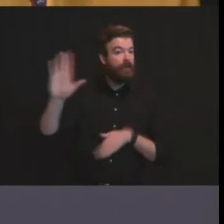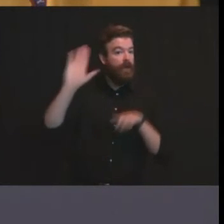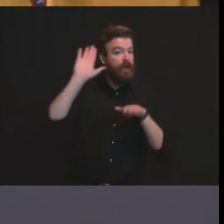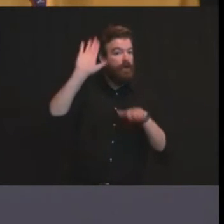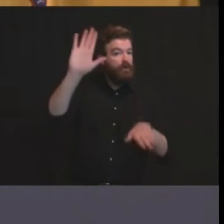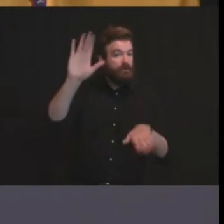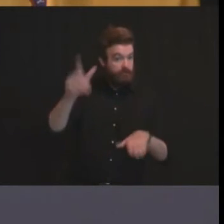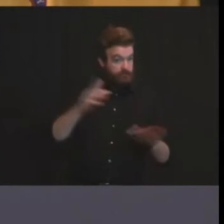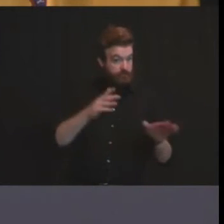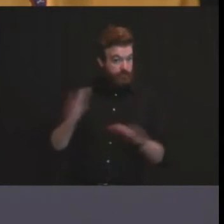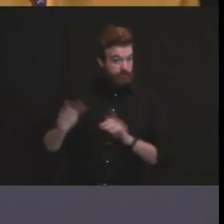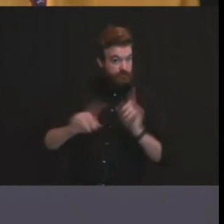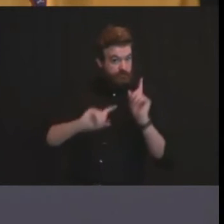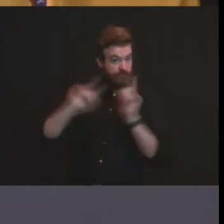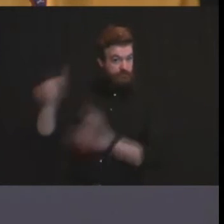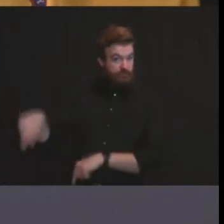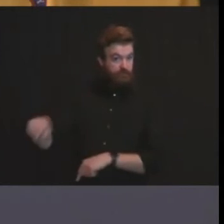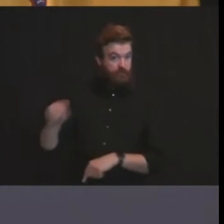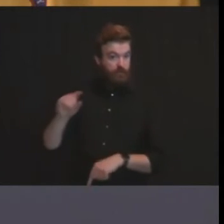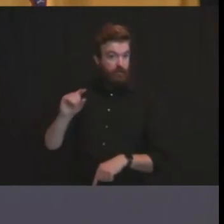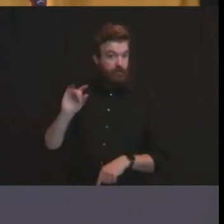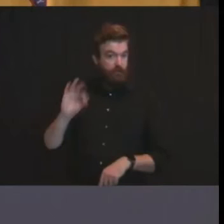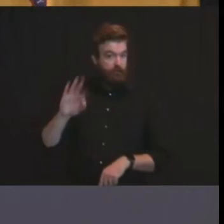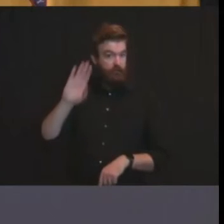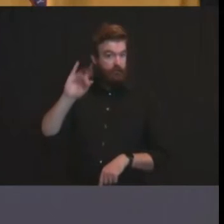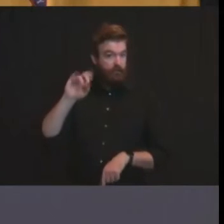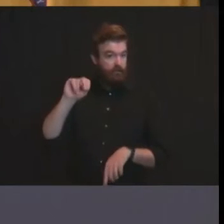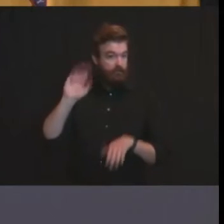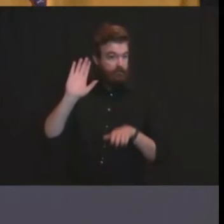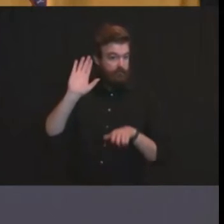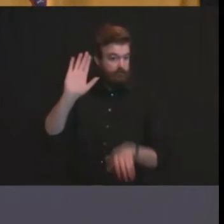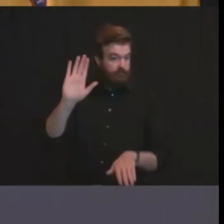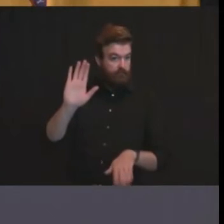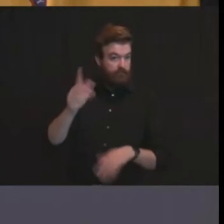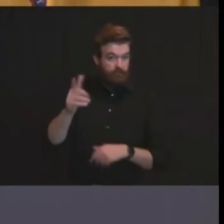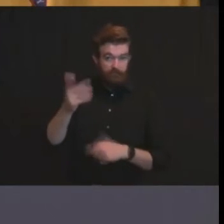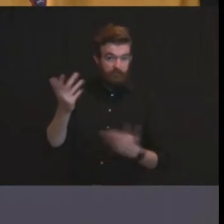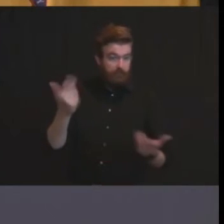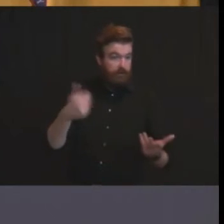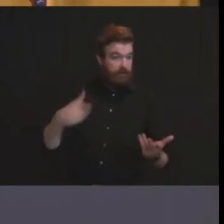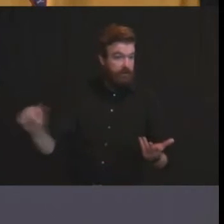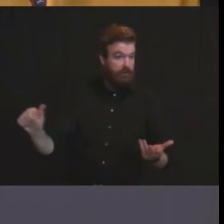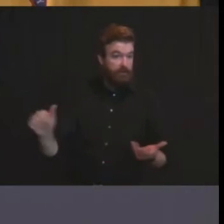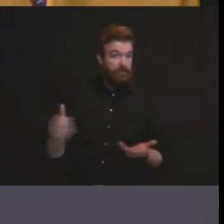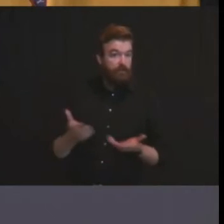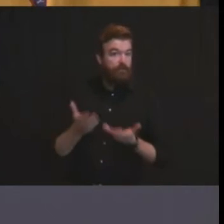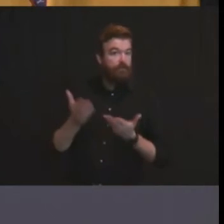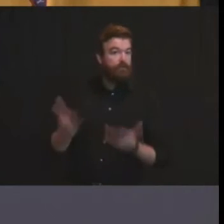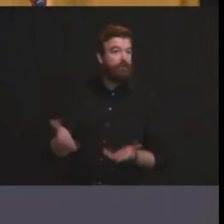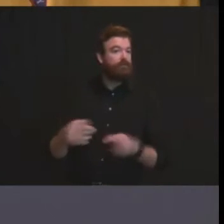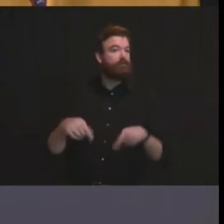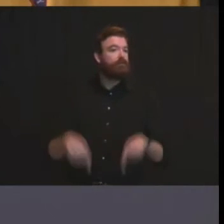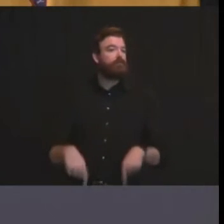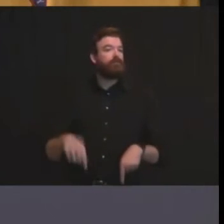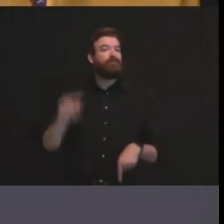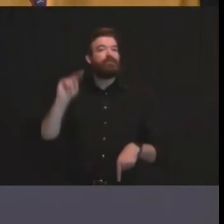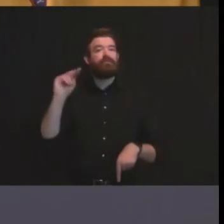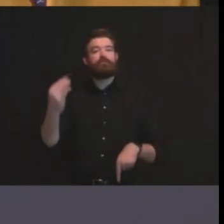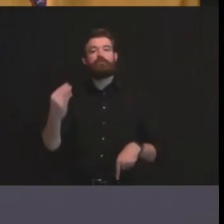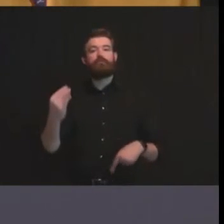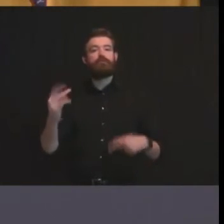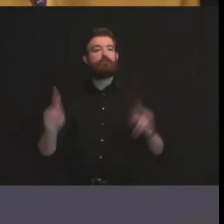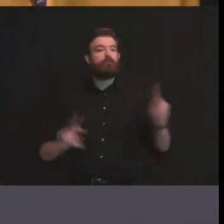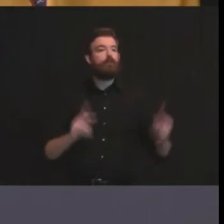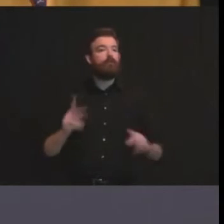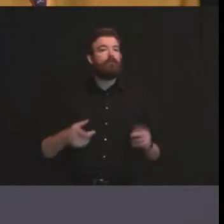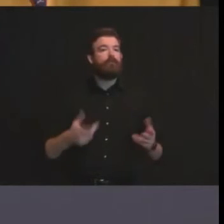and whether or not you have any recommendations for new jersey democrats who are thinking about traveling to dc for unofficial or